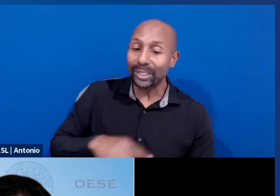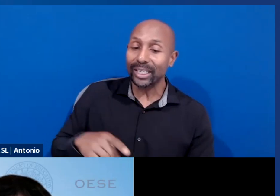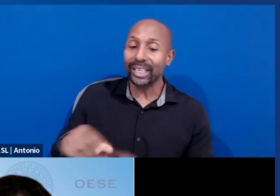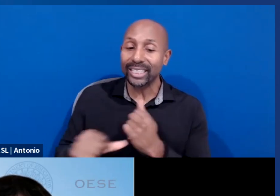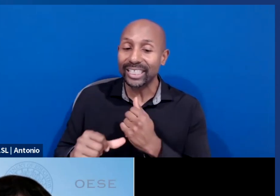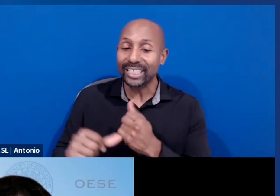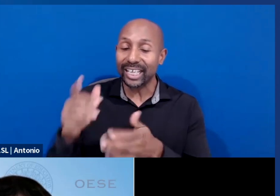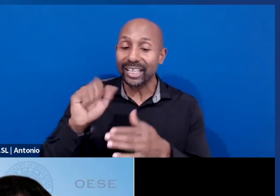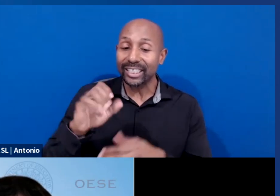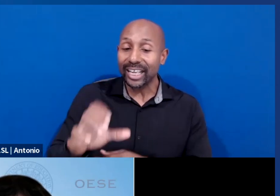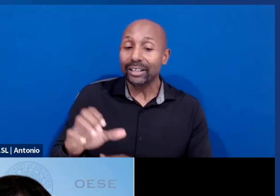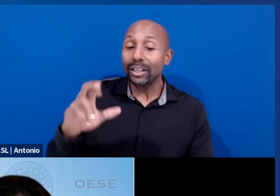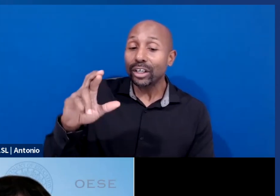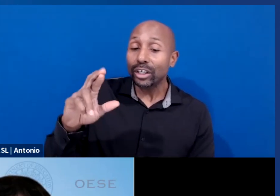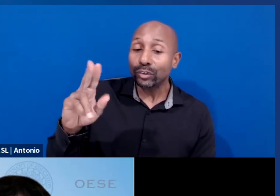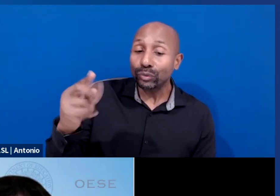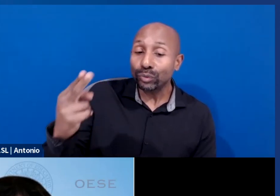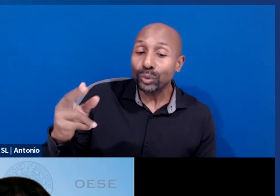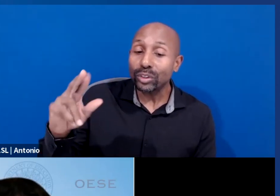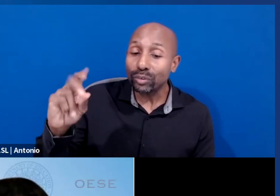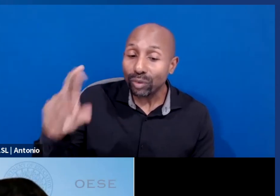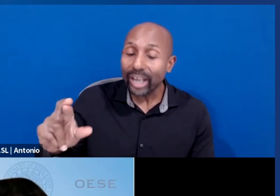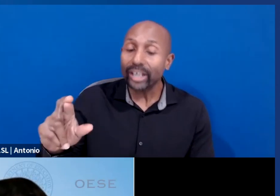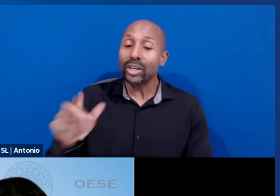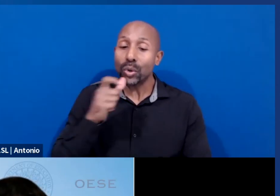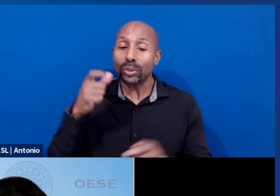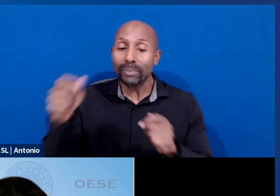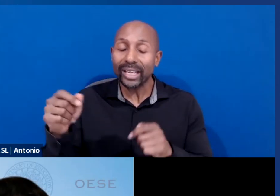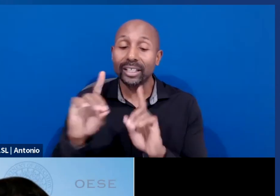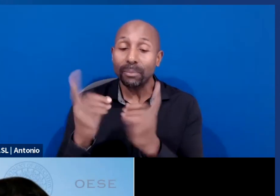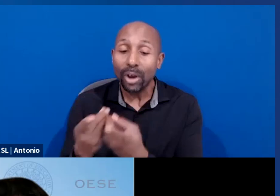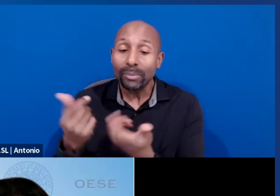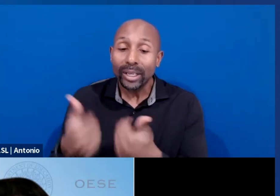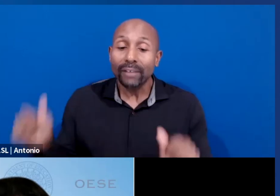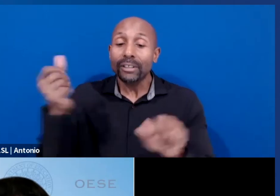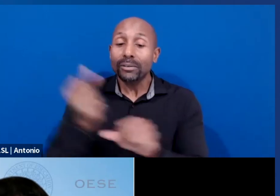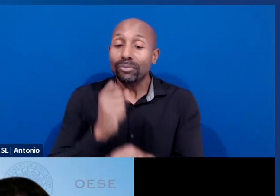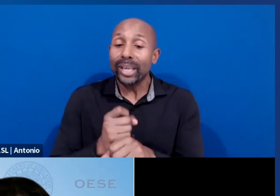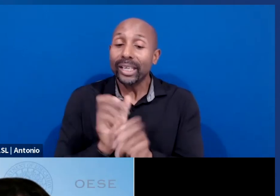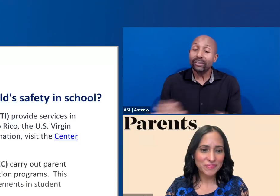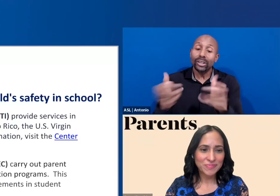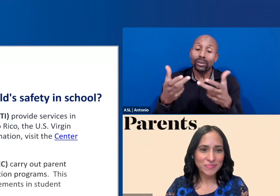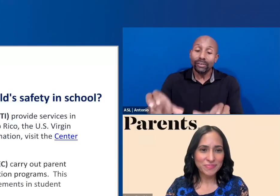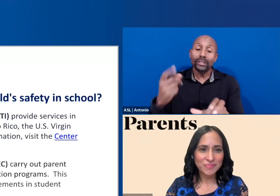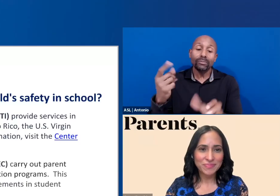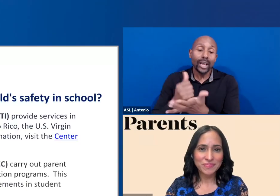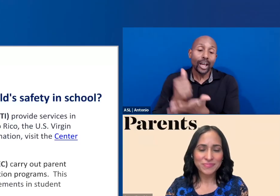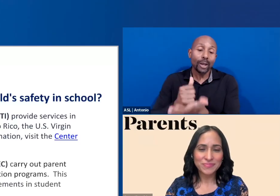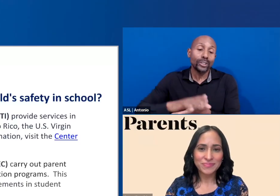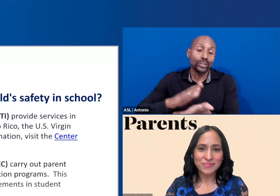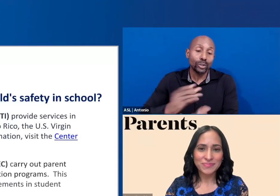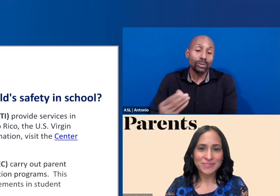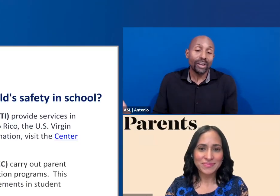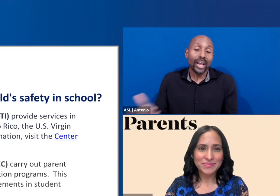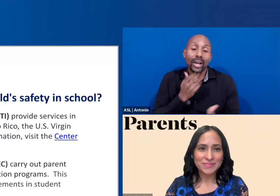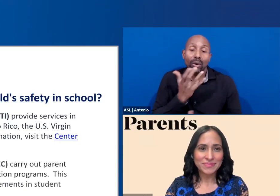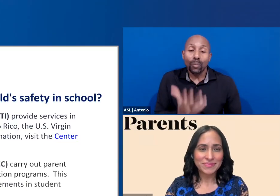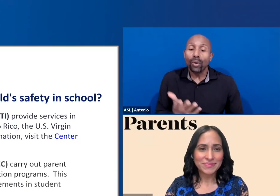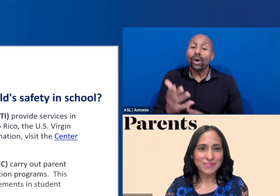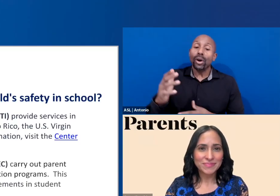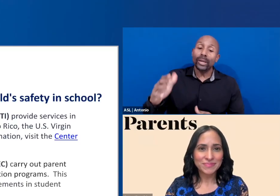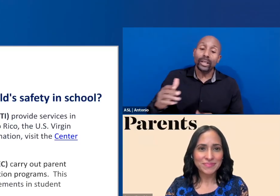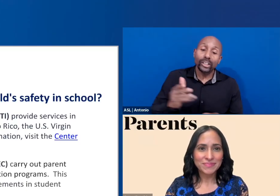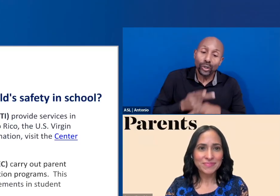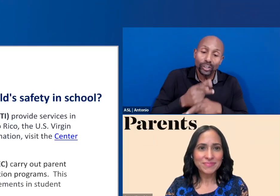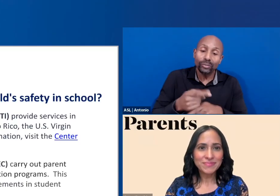environments for learning for every child. Ruth, over to you. Thank you so much, Grace. And